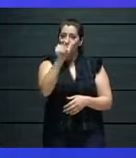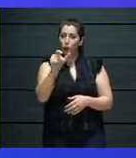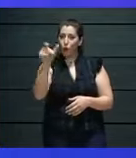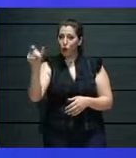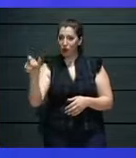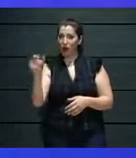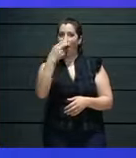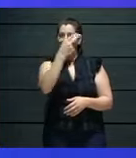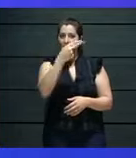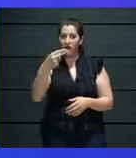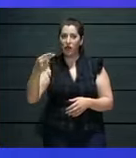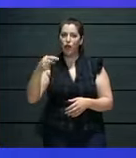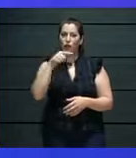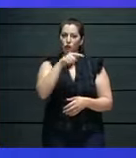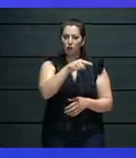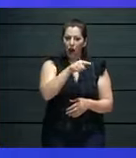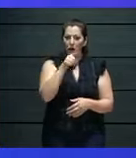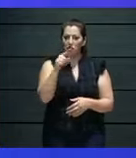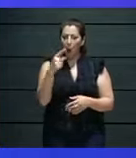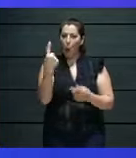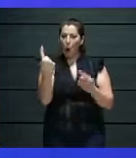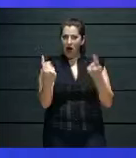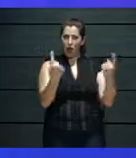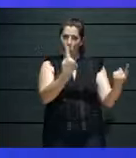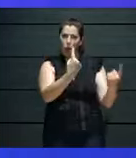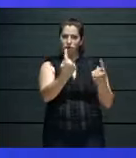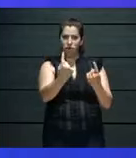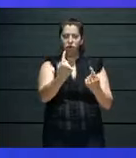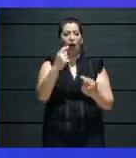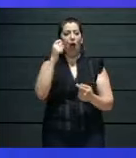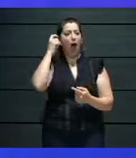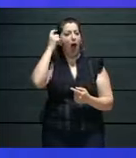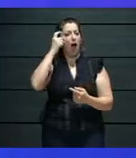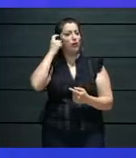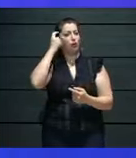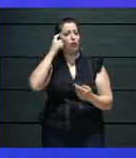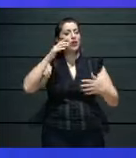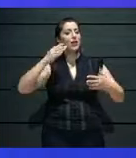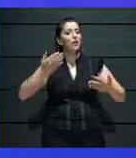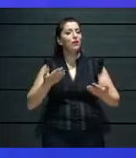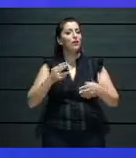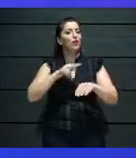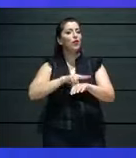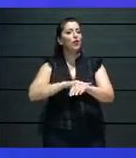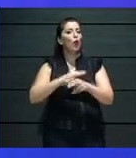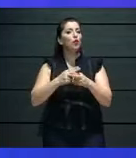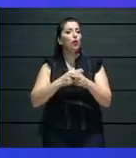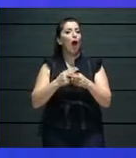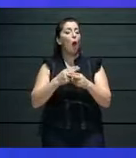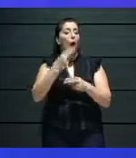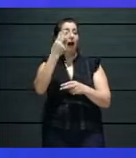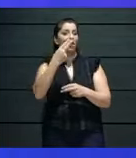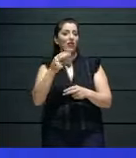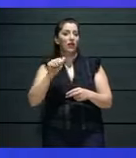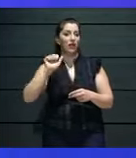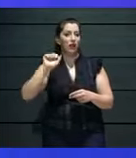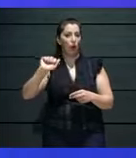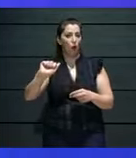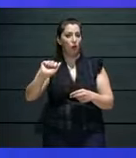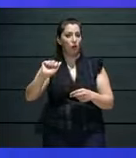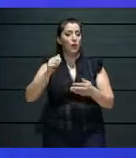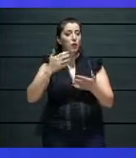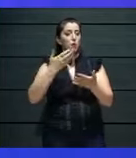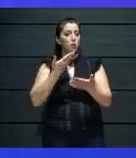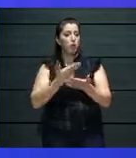creatively of helping out using digital ways and means of communicating.